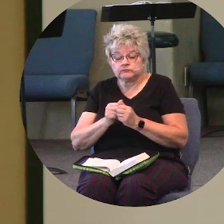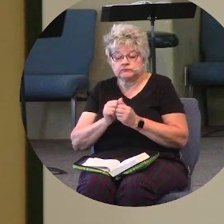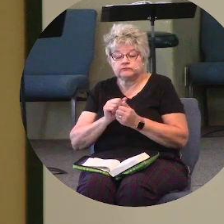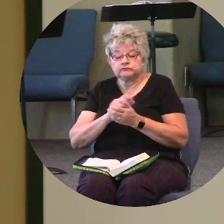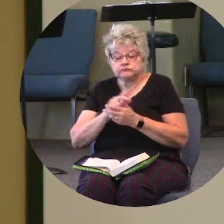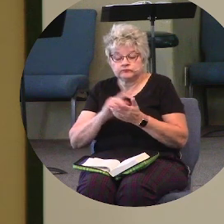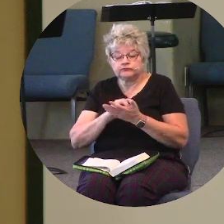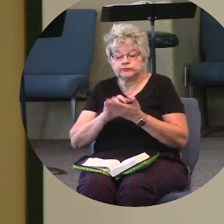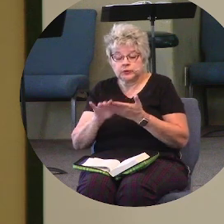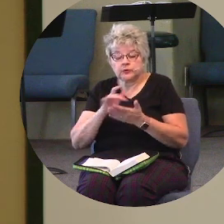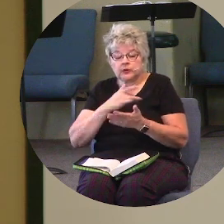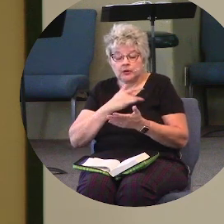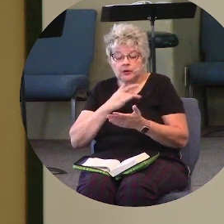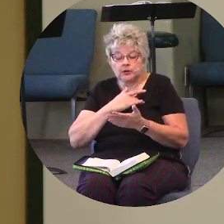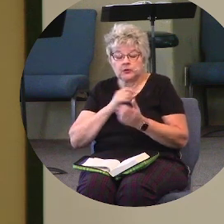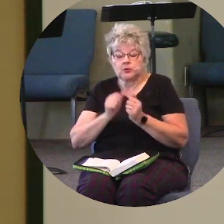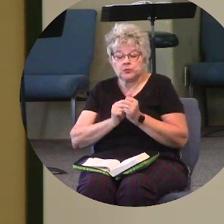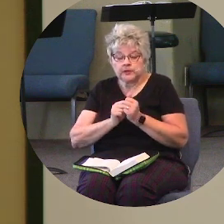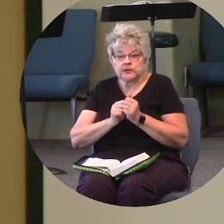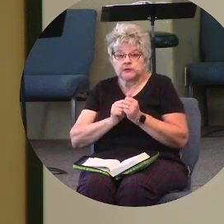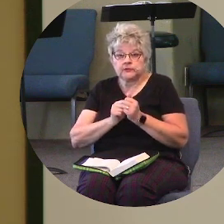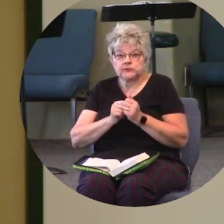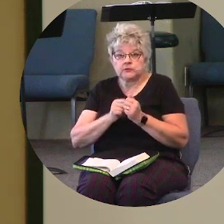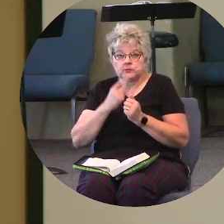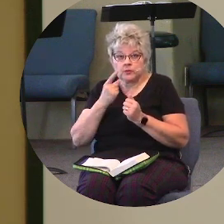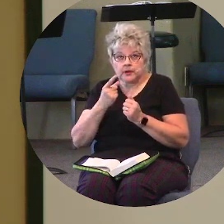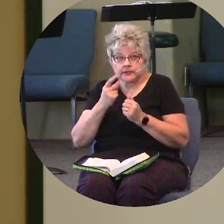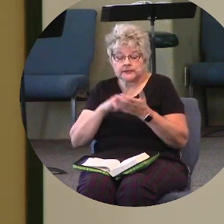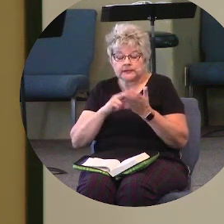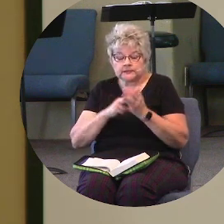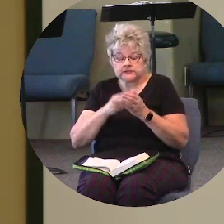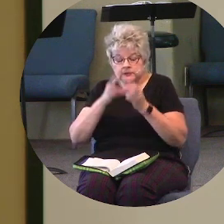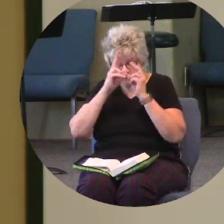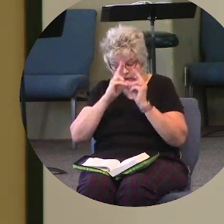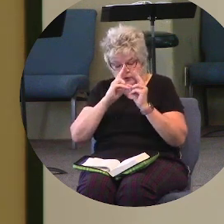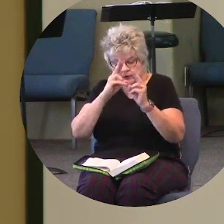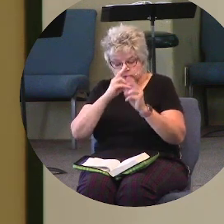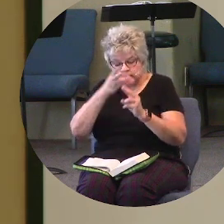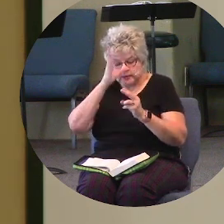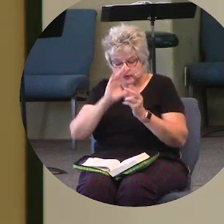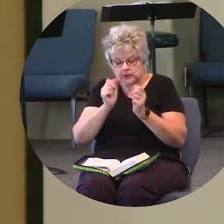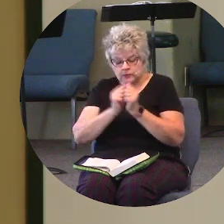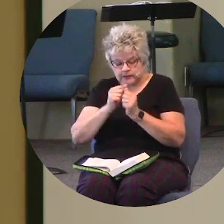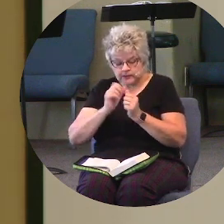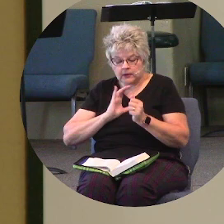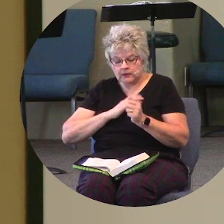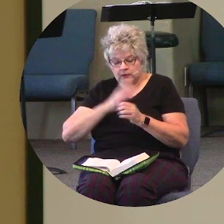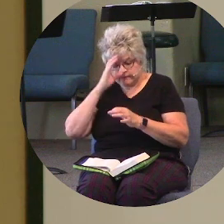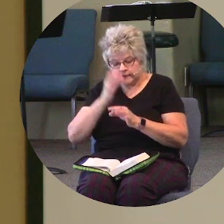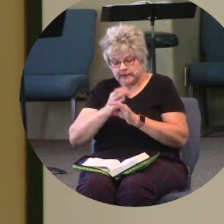with the sole intent of honoring God with our faithfulness.